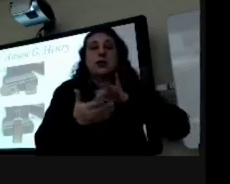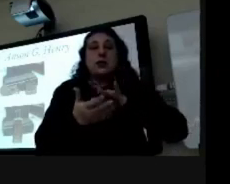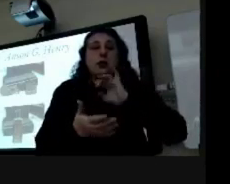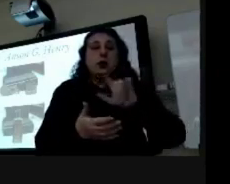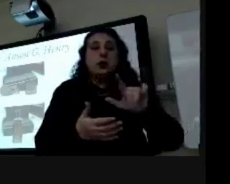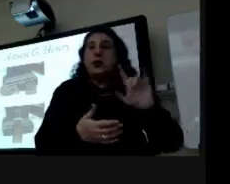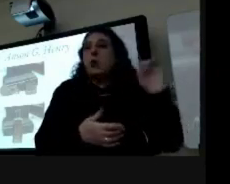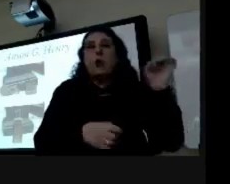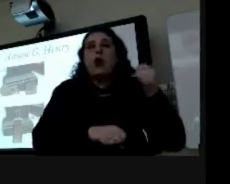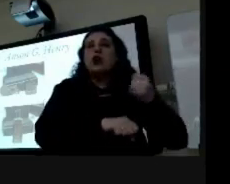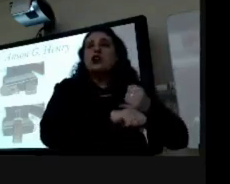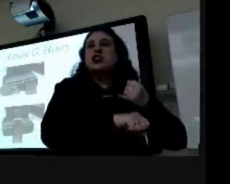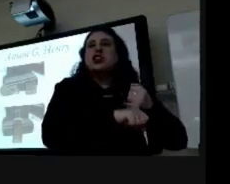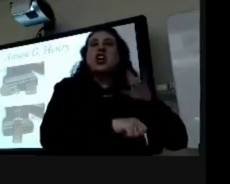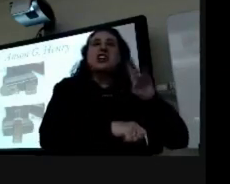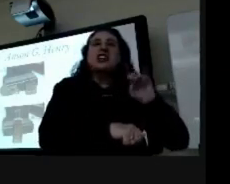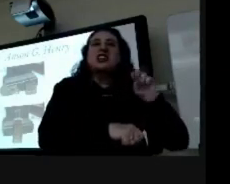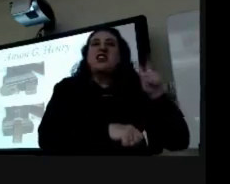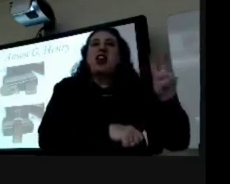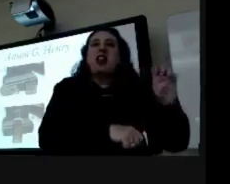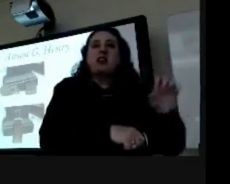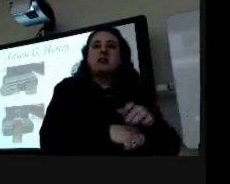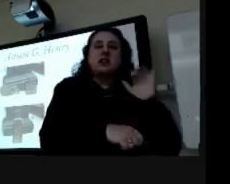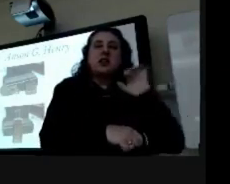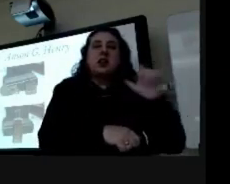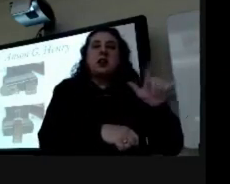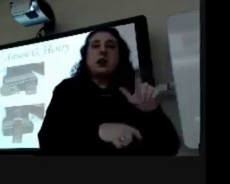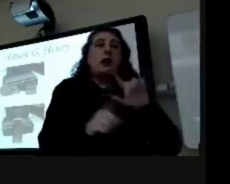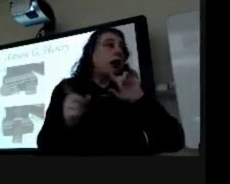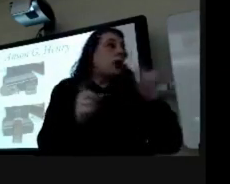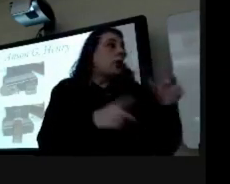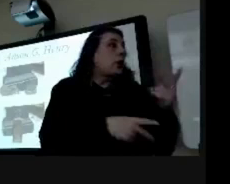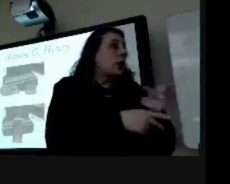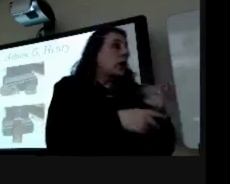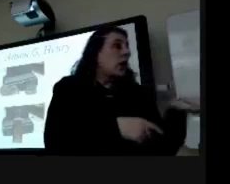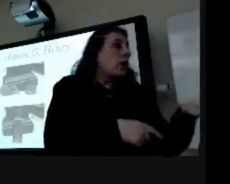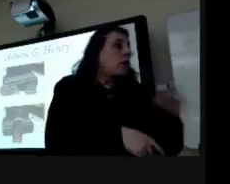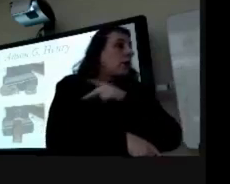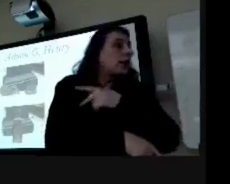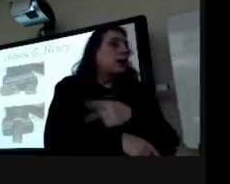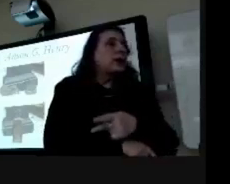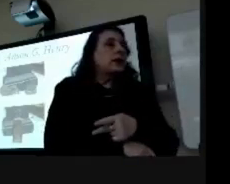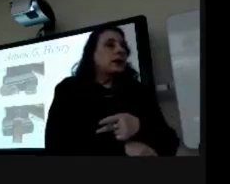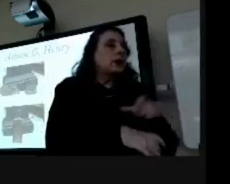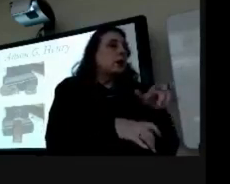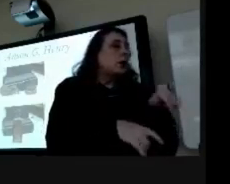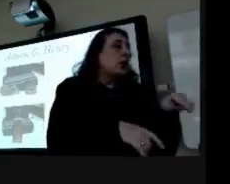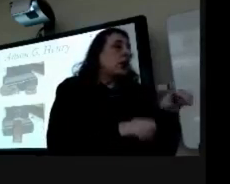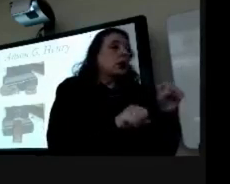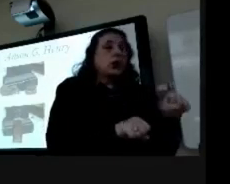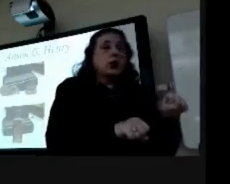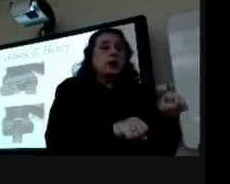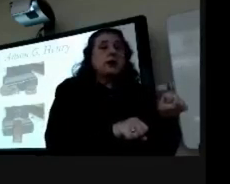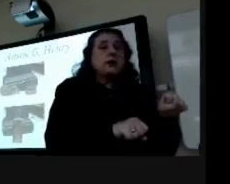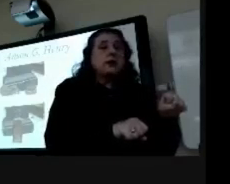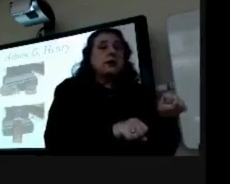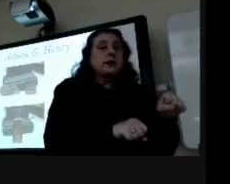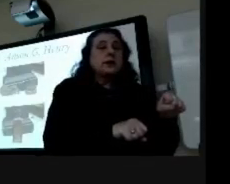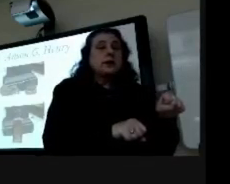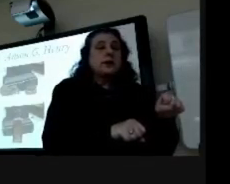illinois was jacksonville and he bravely went to jacksonville to care for patients and do what he could um